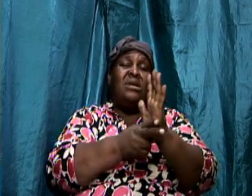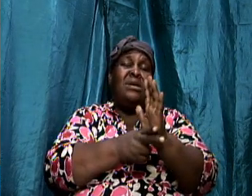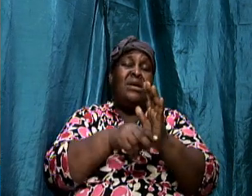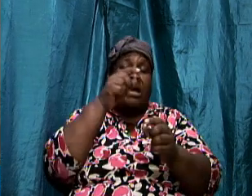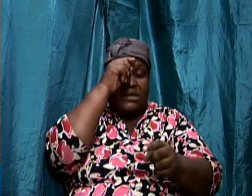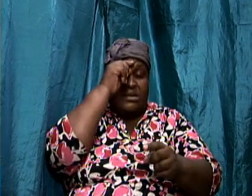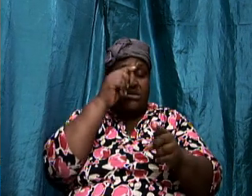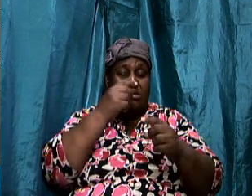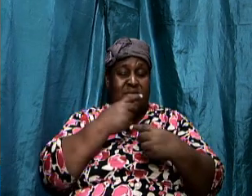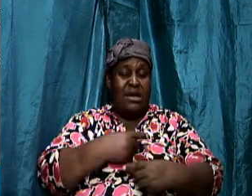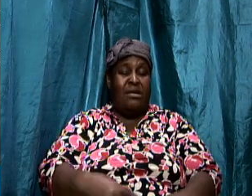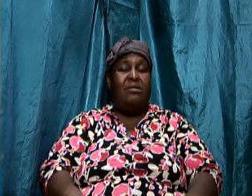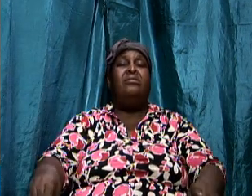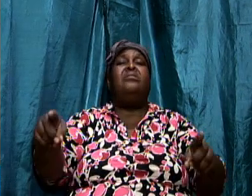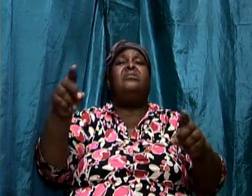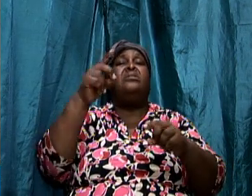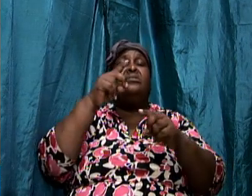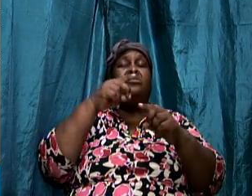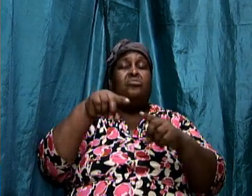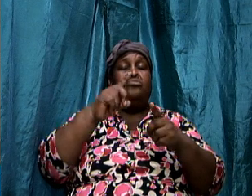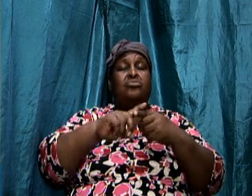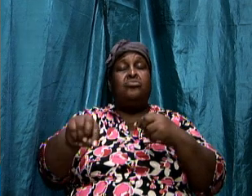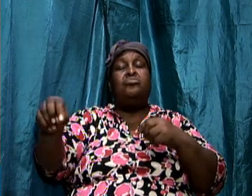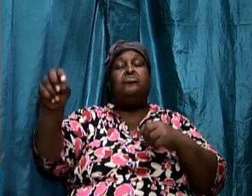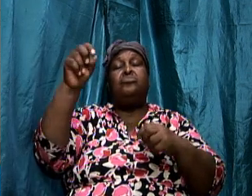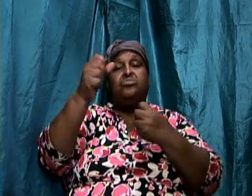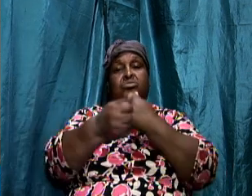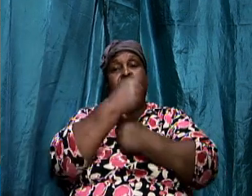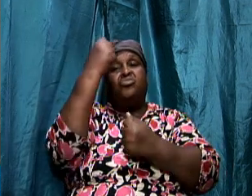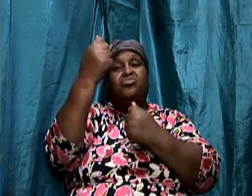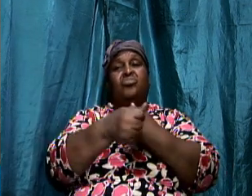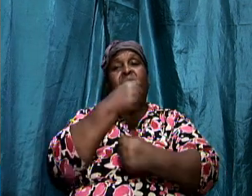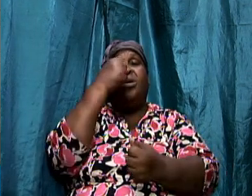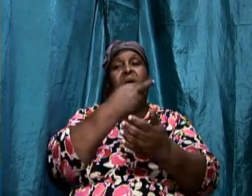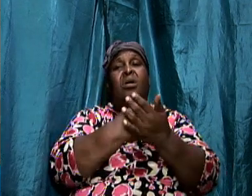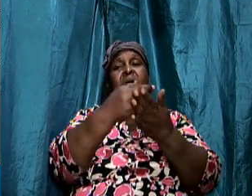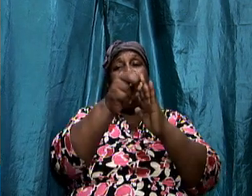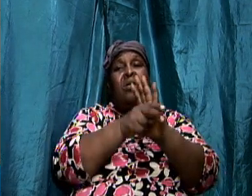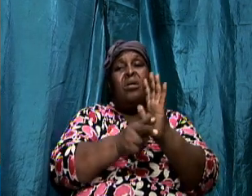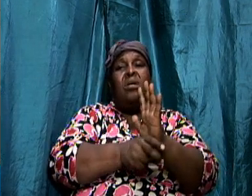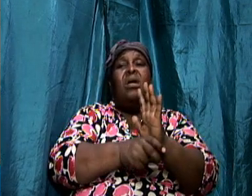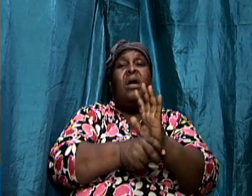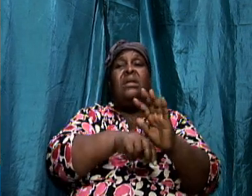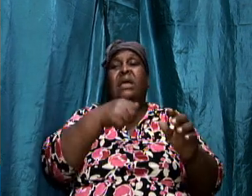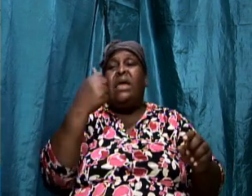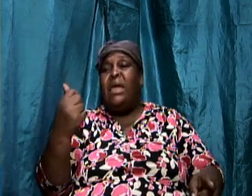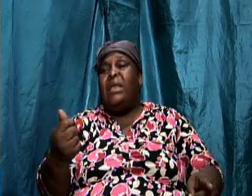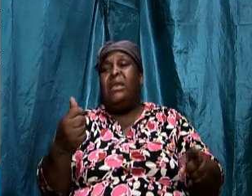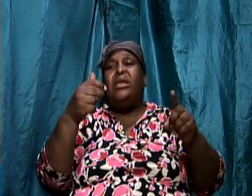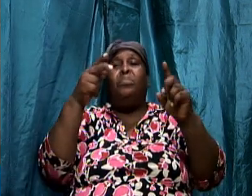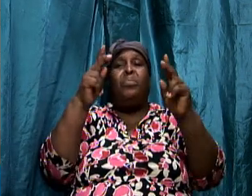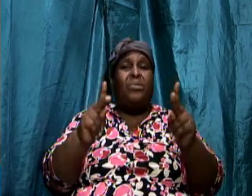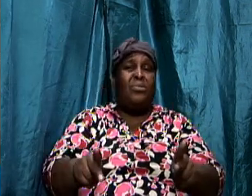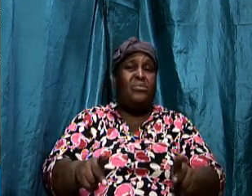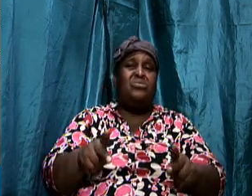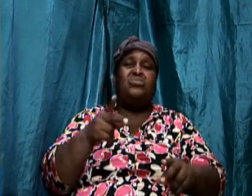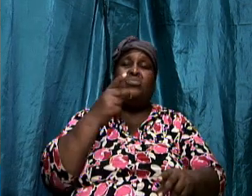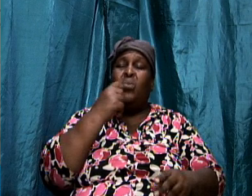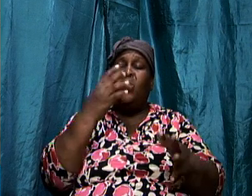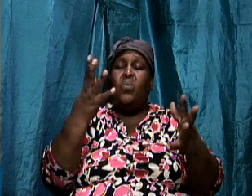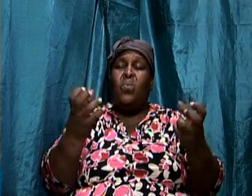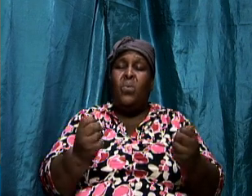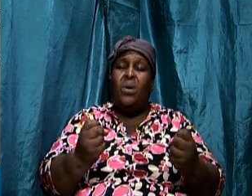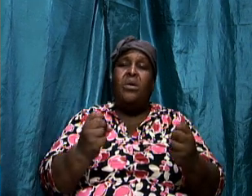or anyone who wants to follow through on being righteous